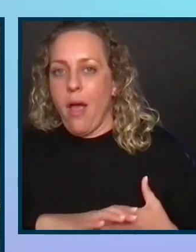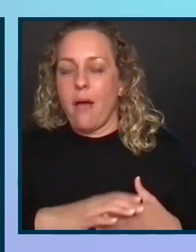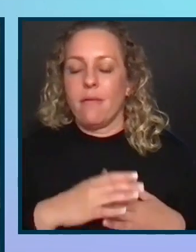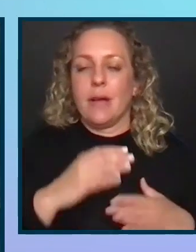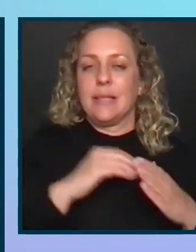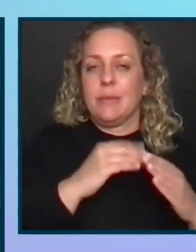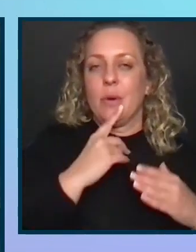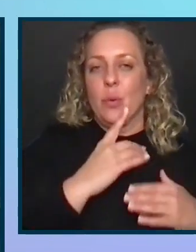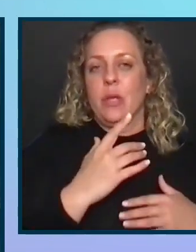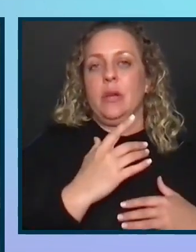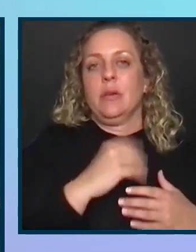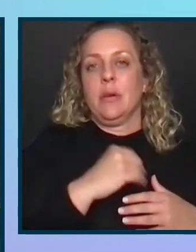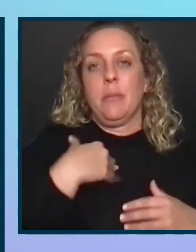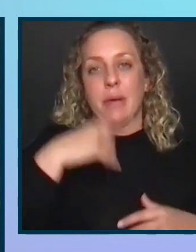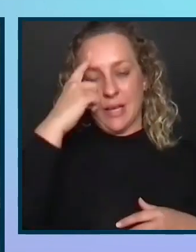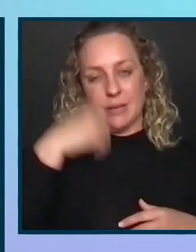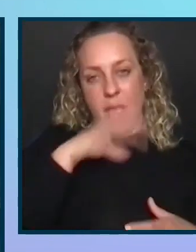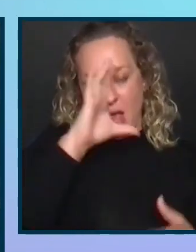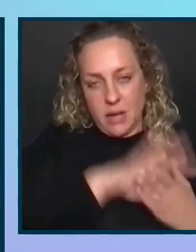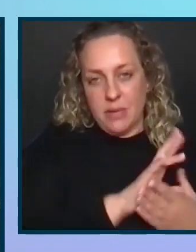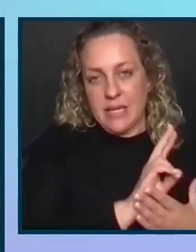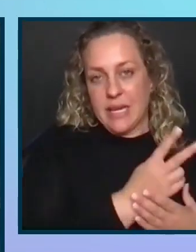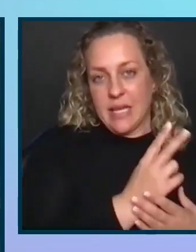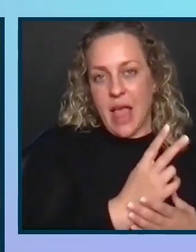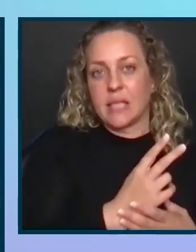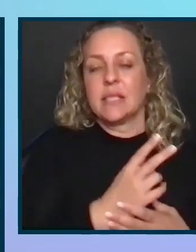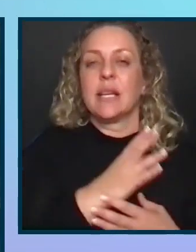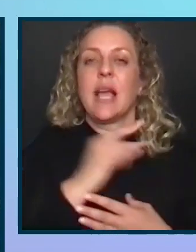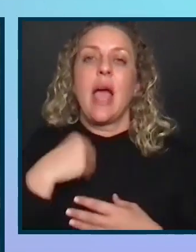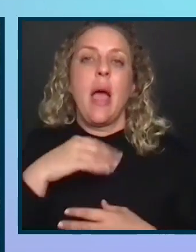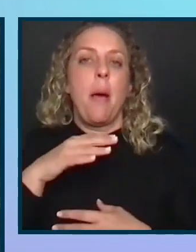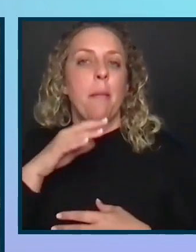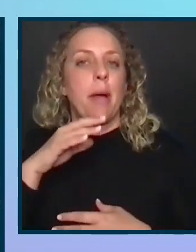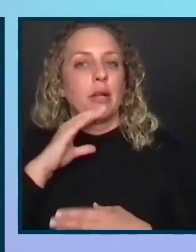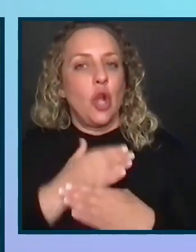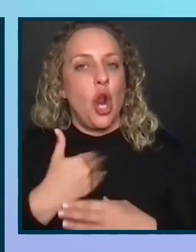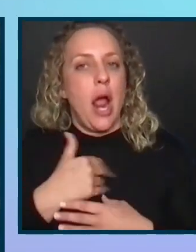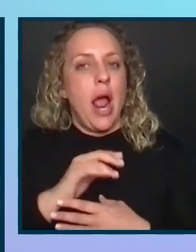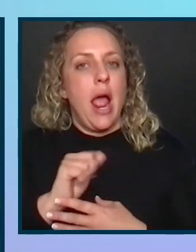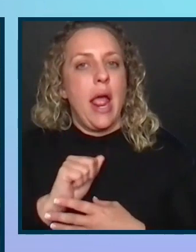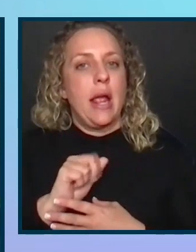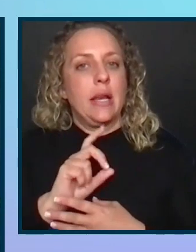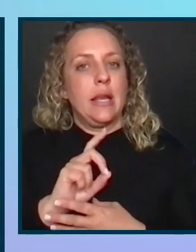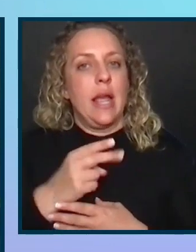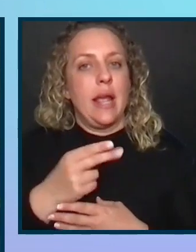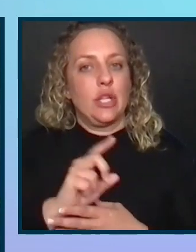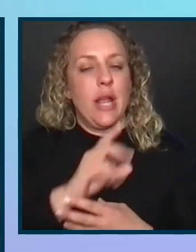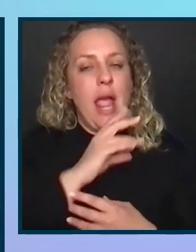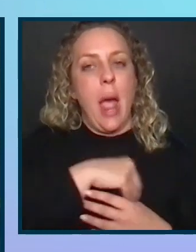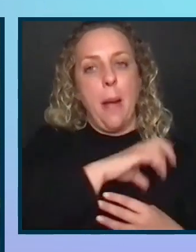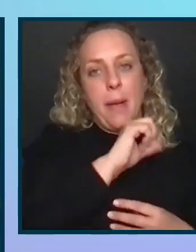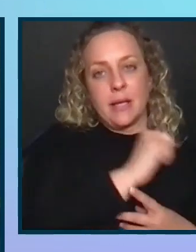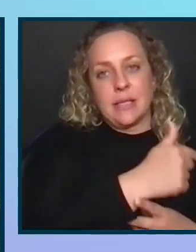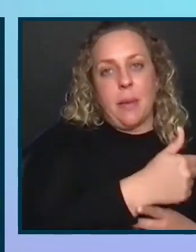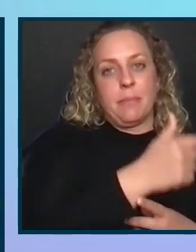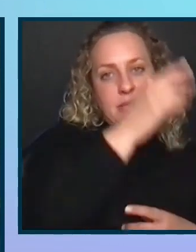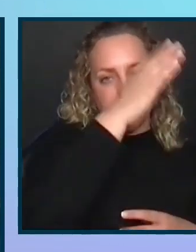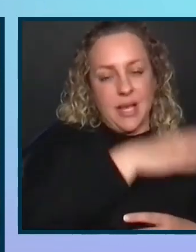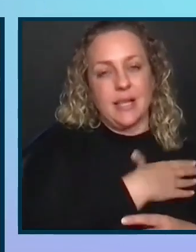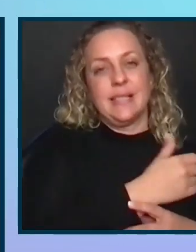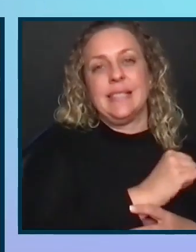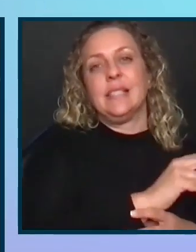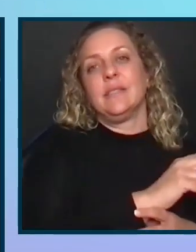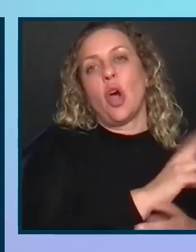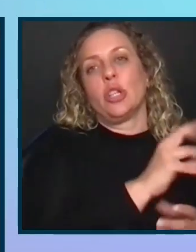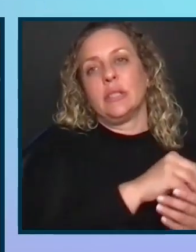My husband is dyslexic, my daughter has ADHD, and my stepson is autistic. Michael? Thanks, Heidi. I'm